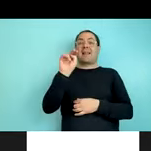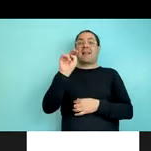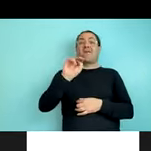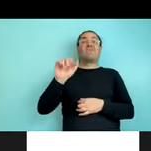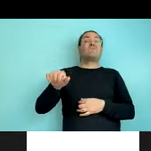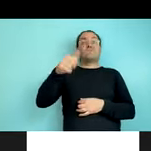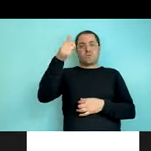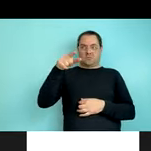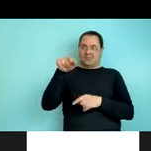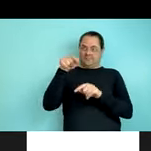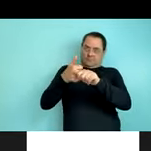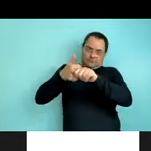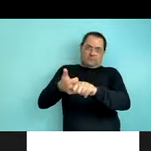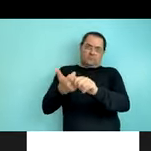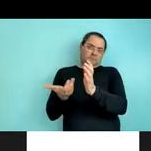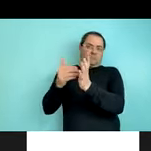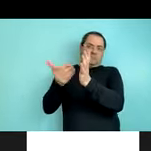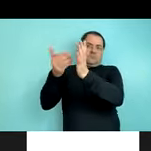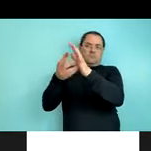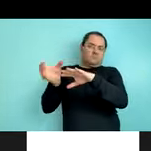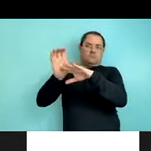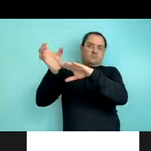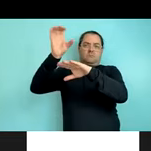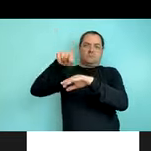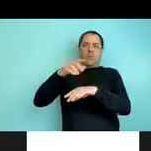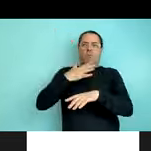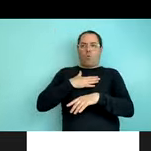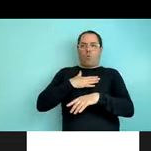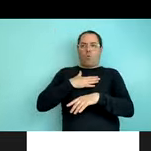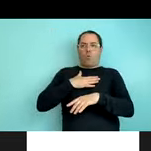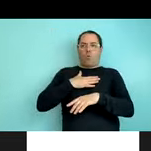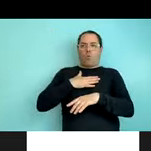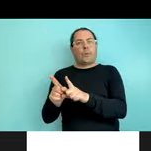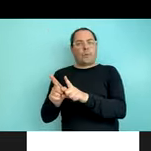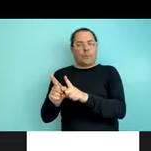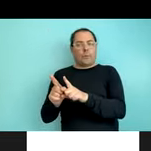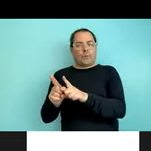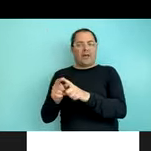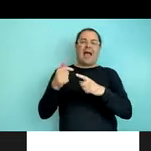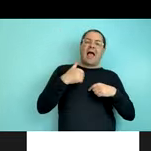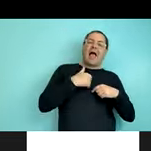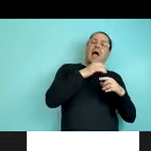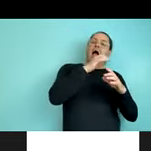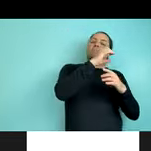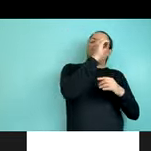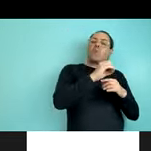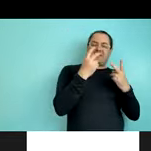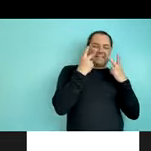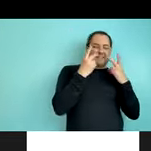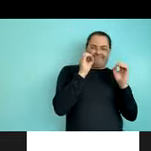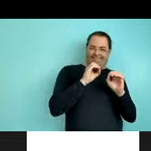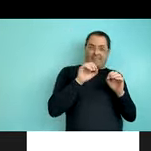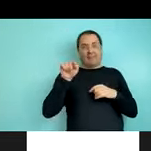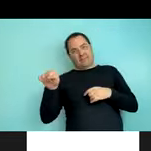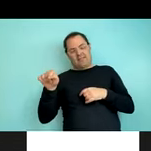choosing to make their input less variable. We simply couldn't see that in the proportion plots because the folks in that coral